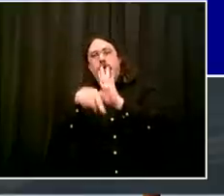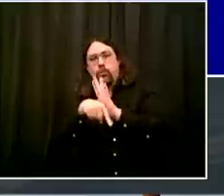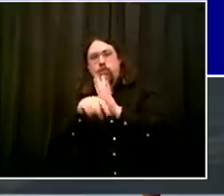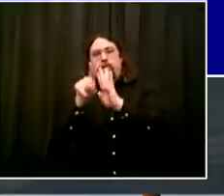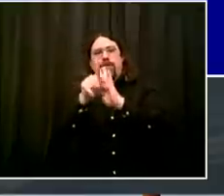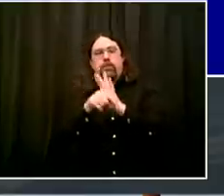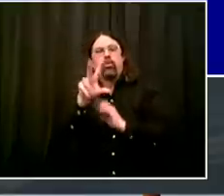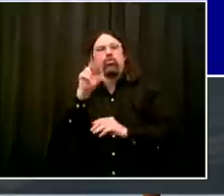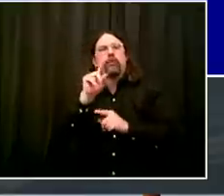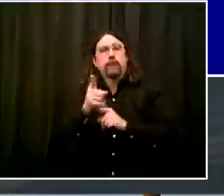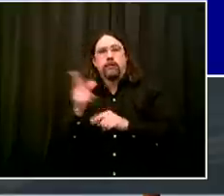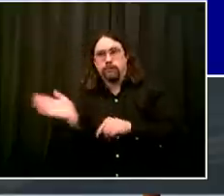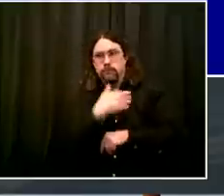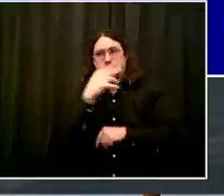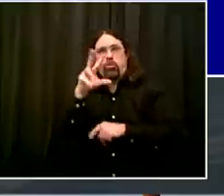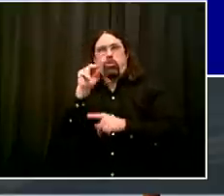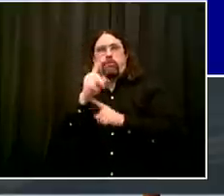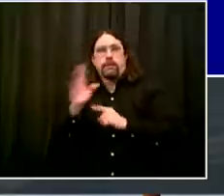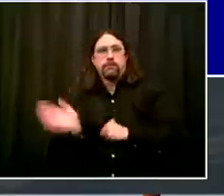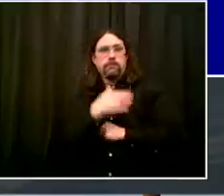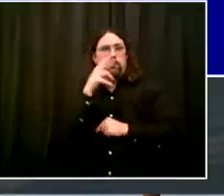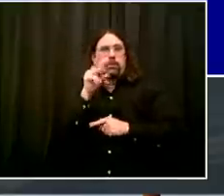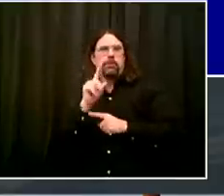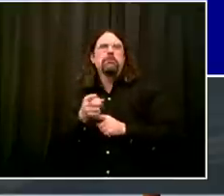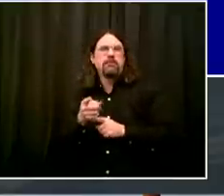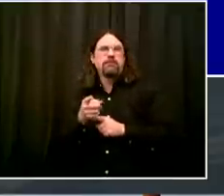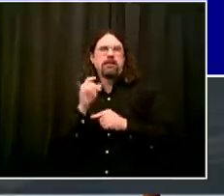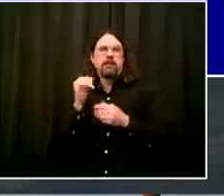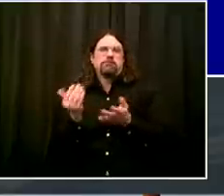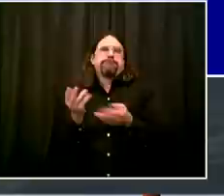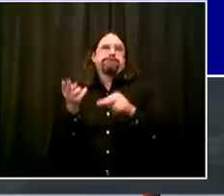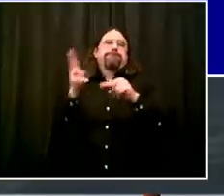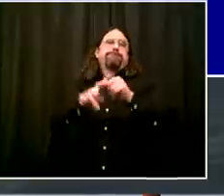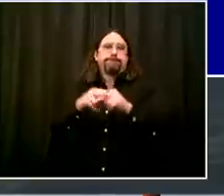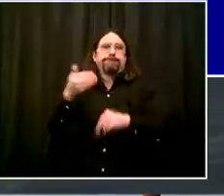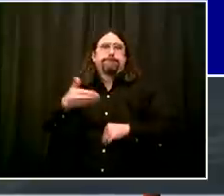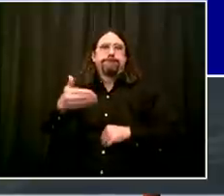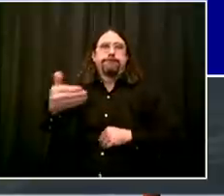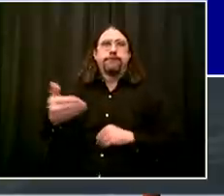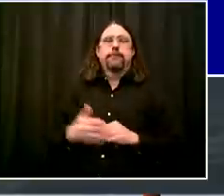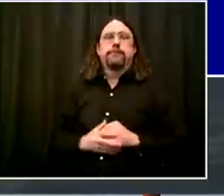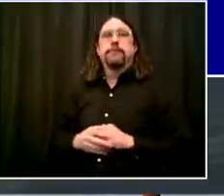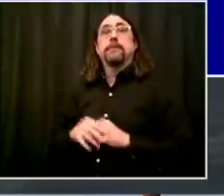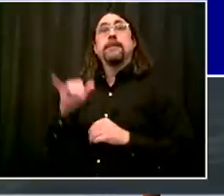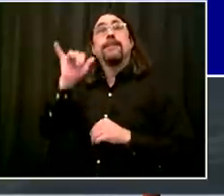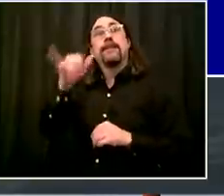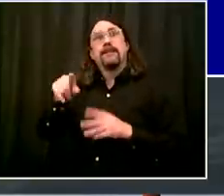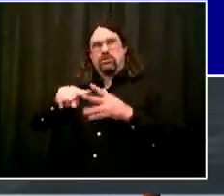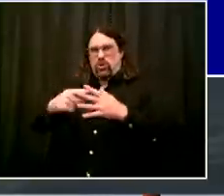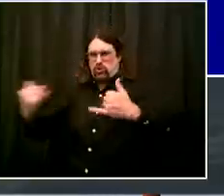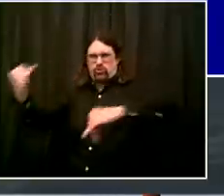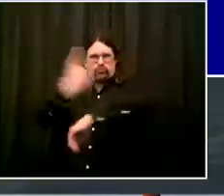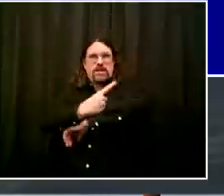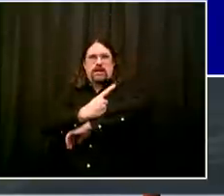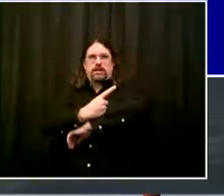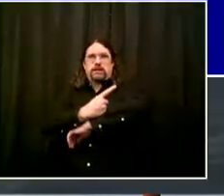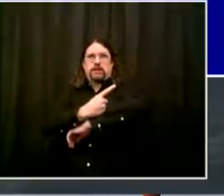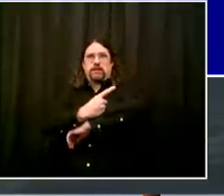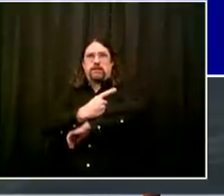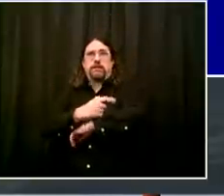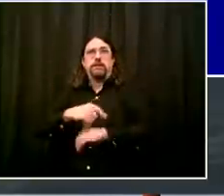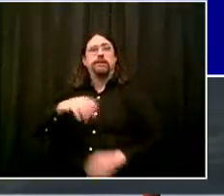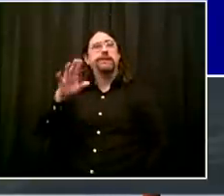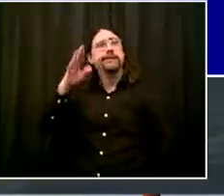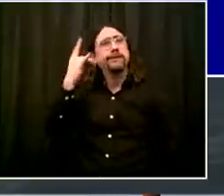more space as a result. Obviously, this is both about serving Staten Islanders in terms of their work routines and their days,